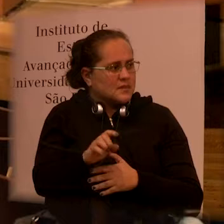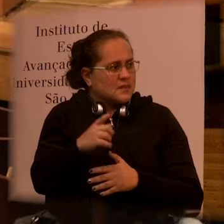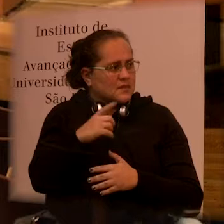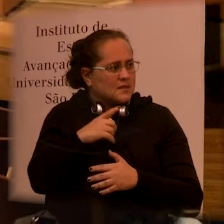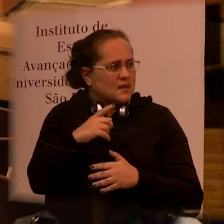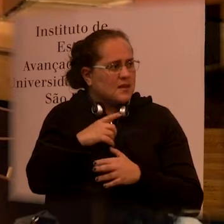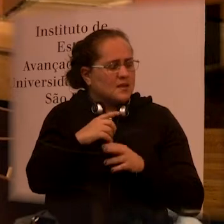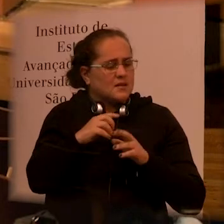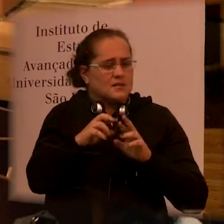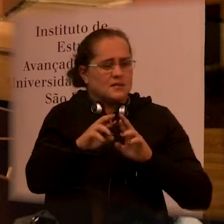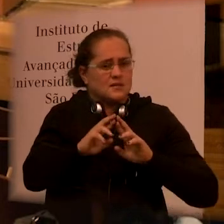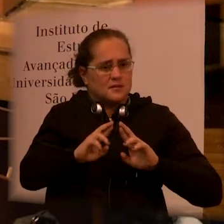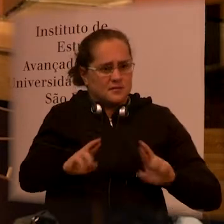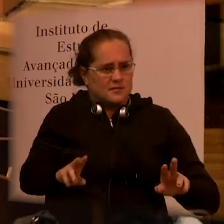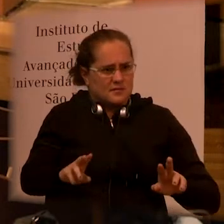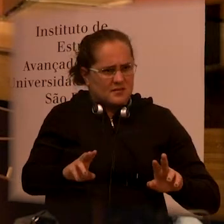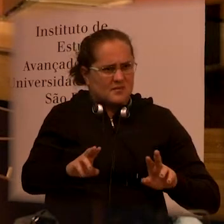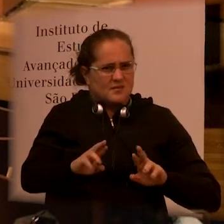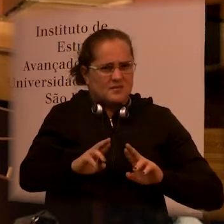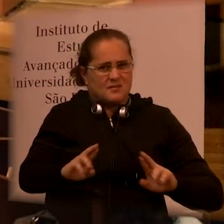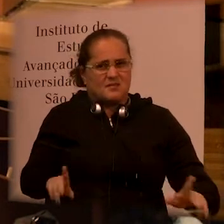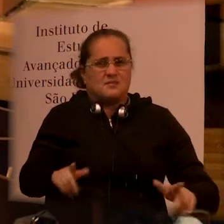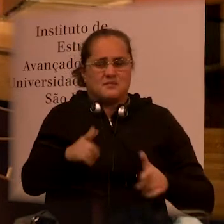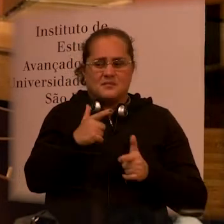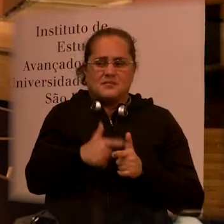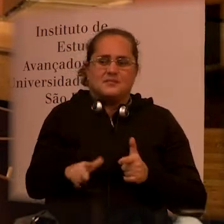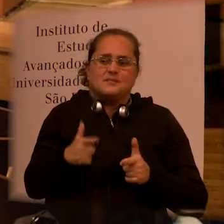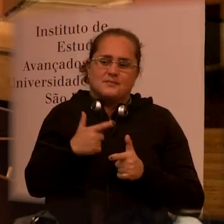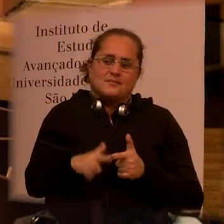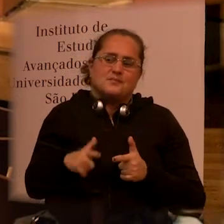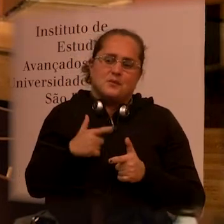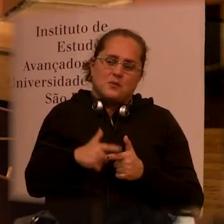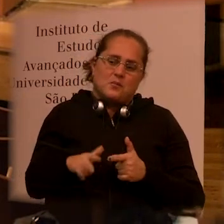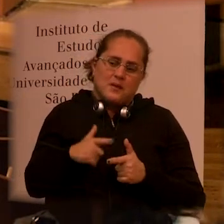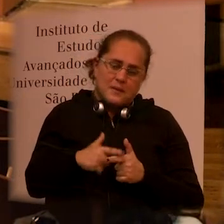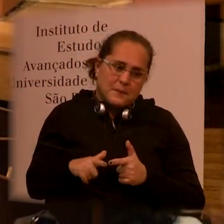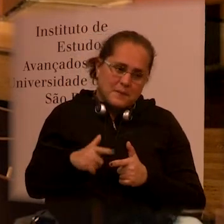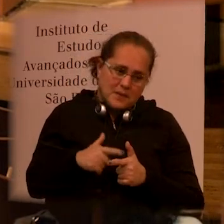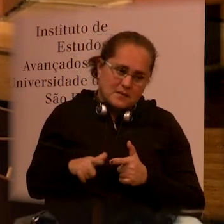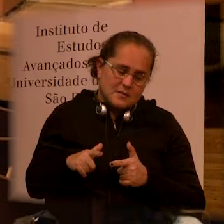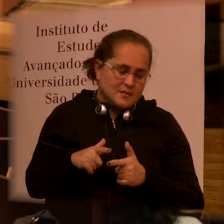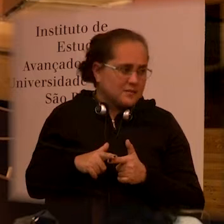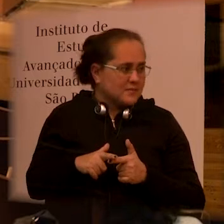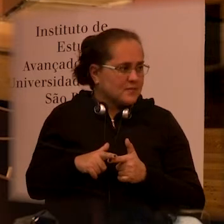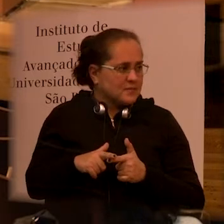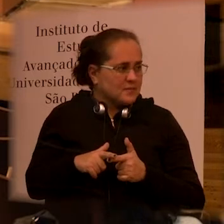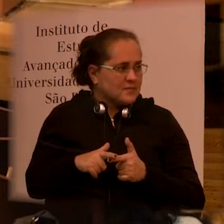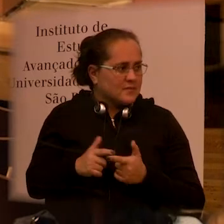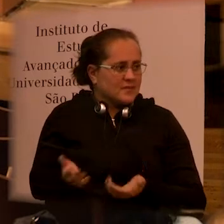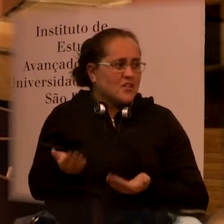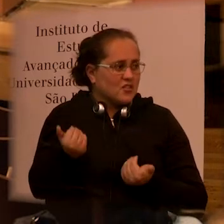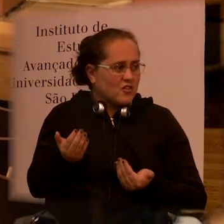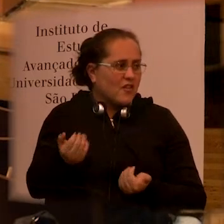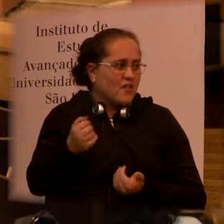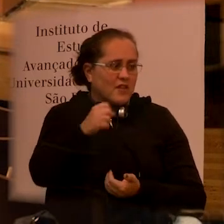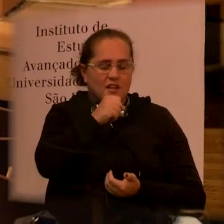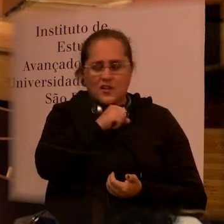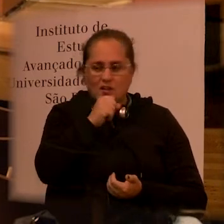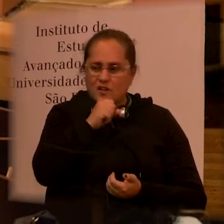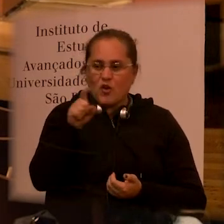there's a higher incidence of people with disabilities in